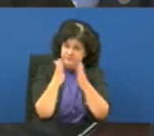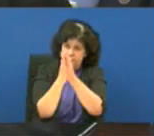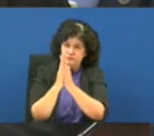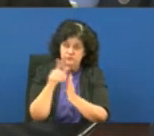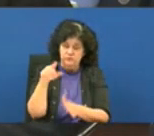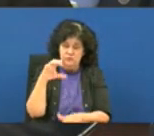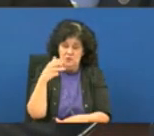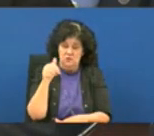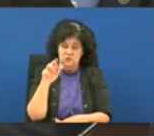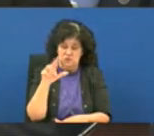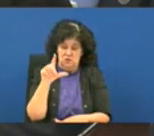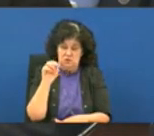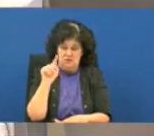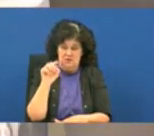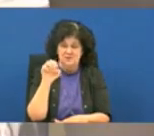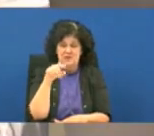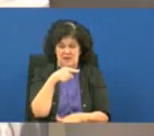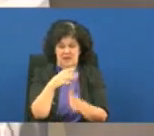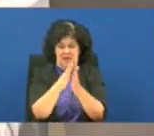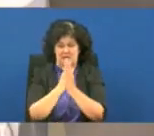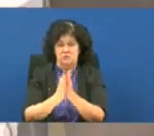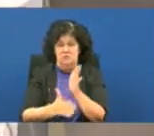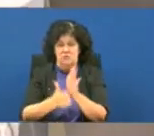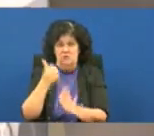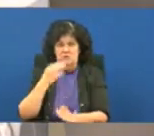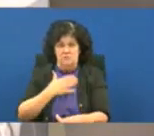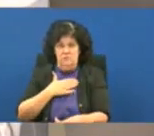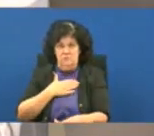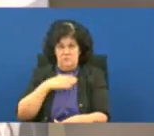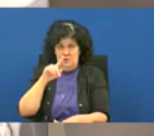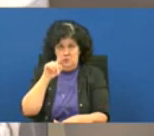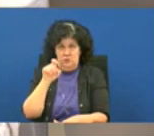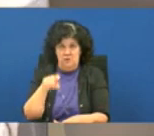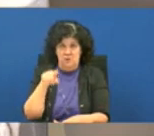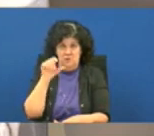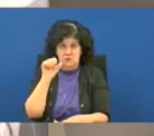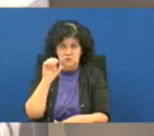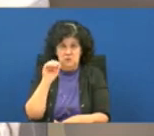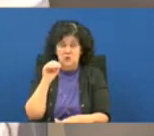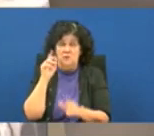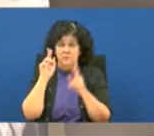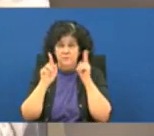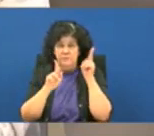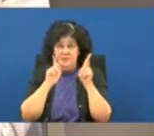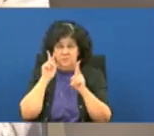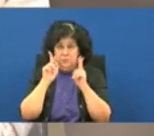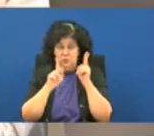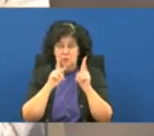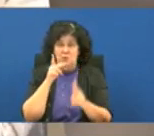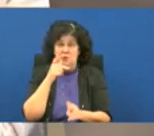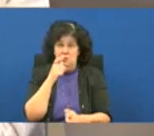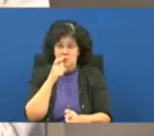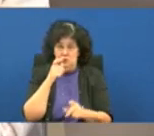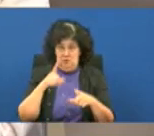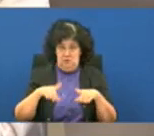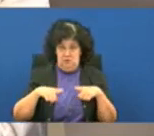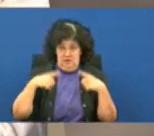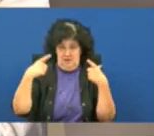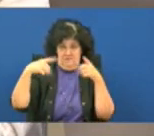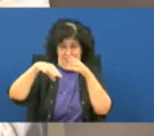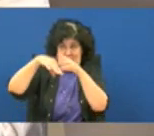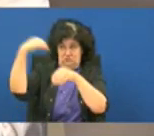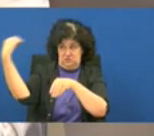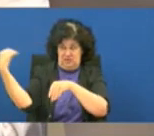was talking about because he asked most of my questions um so the ones that are that live outside the